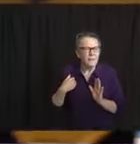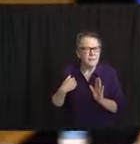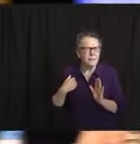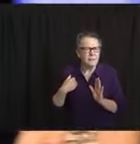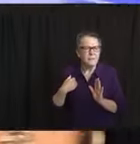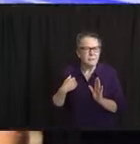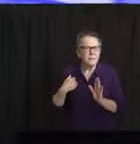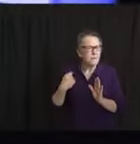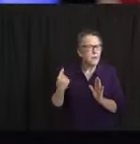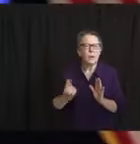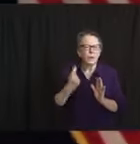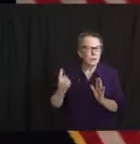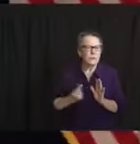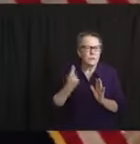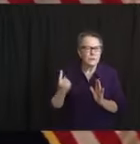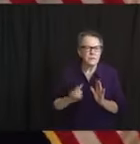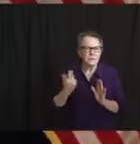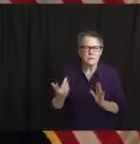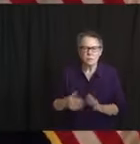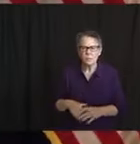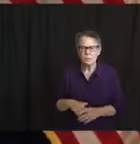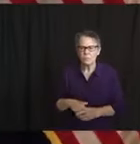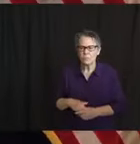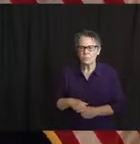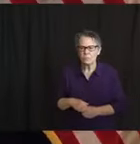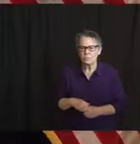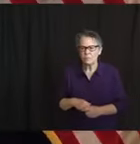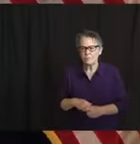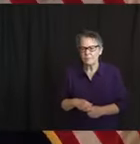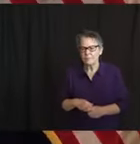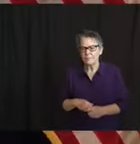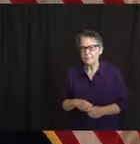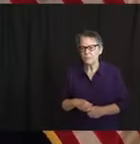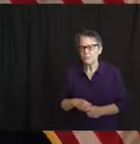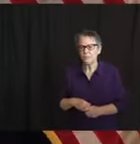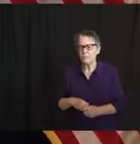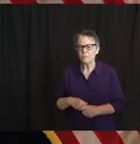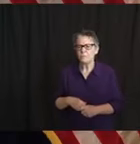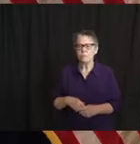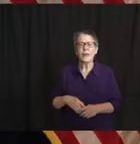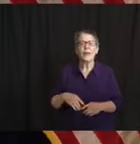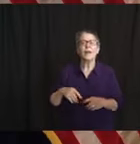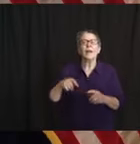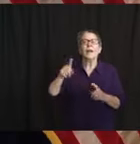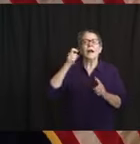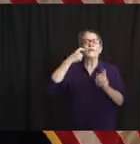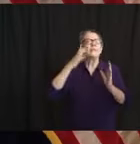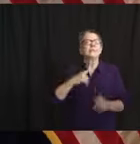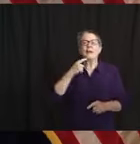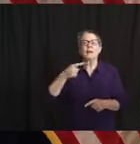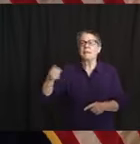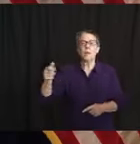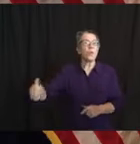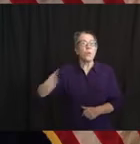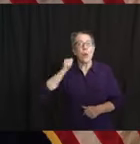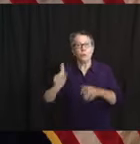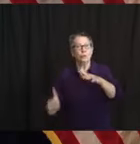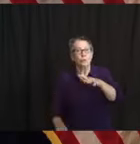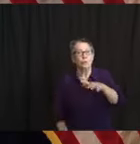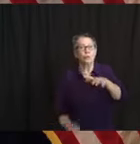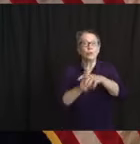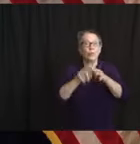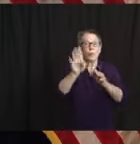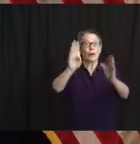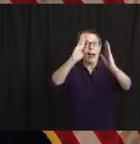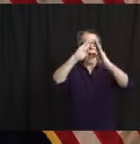on the door because that's against the spirit of social distancing. It'll be electronic or telephonic. Secondly,